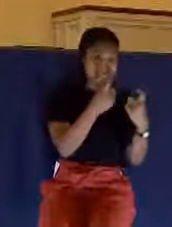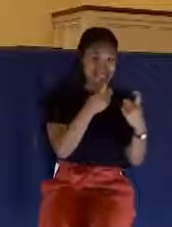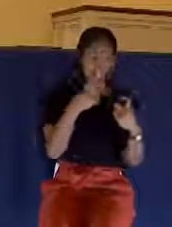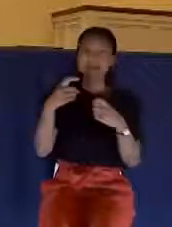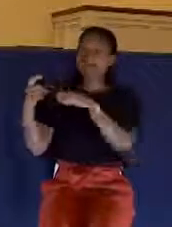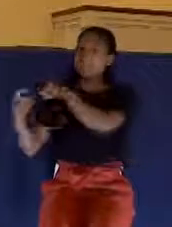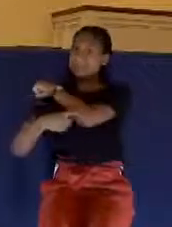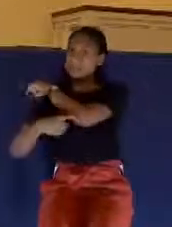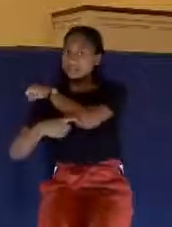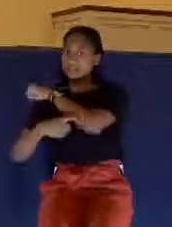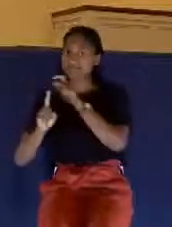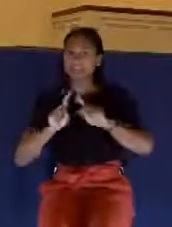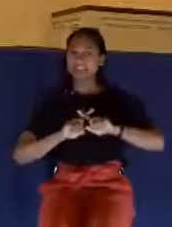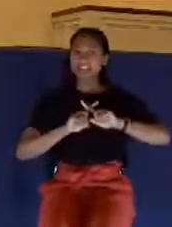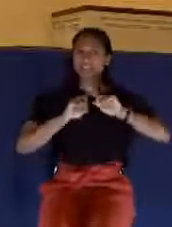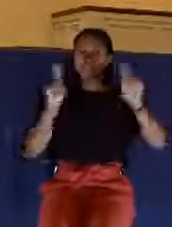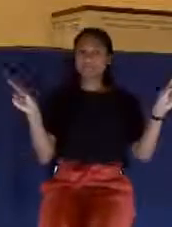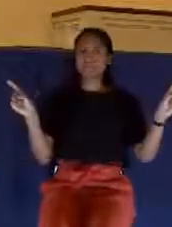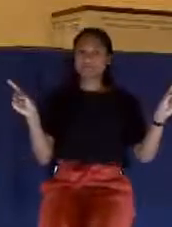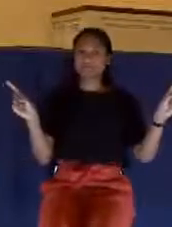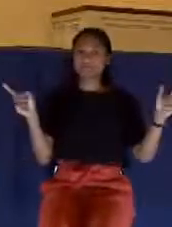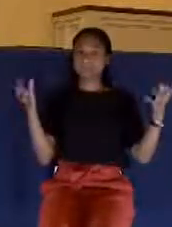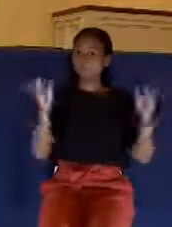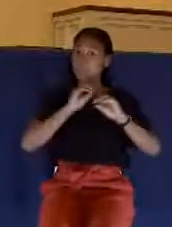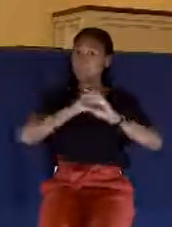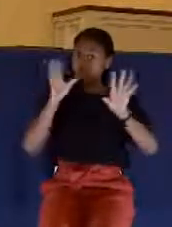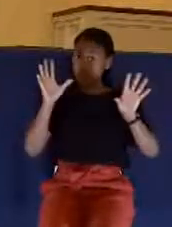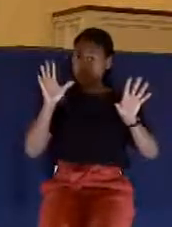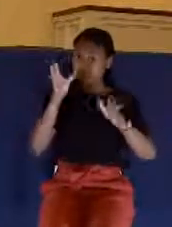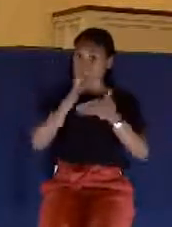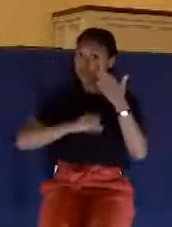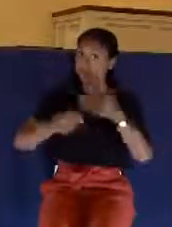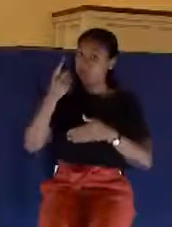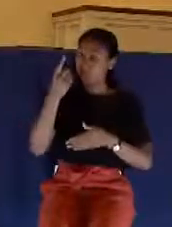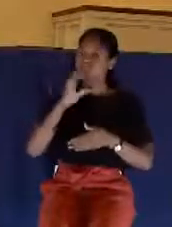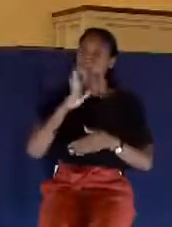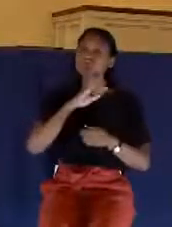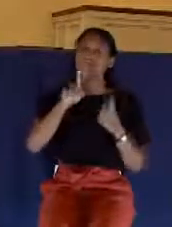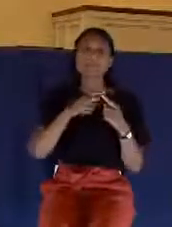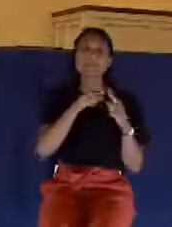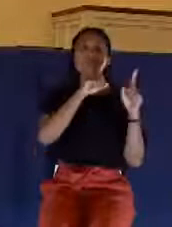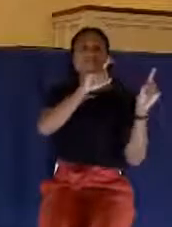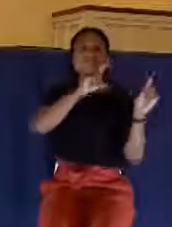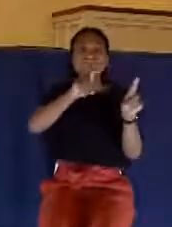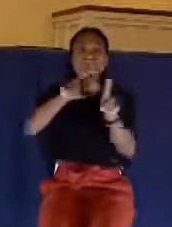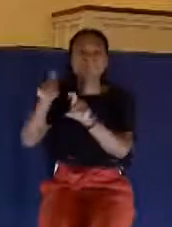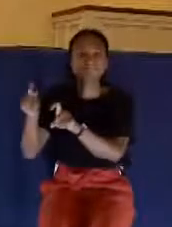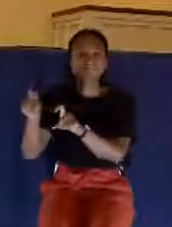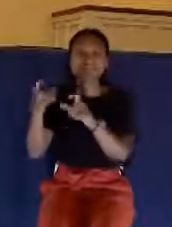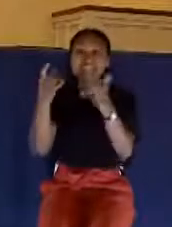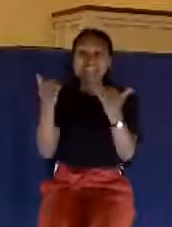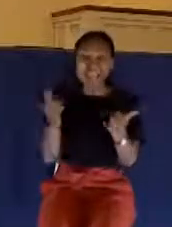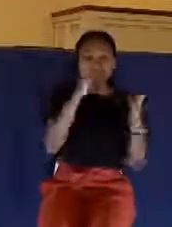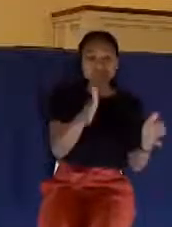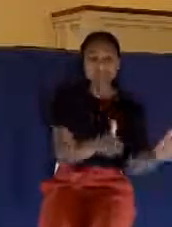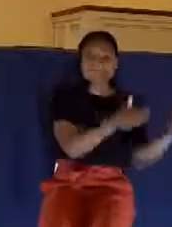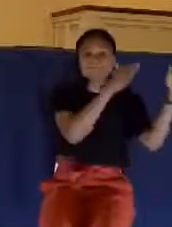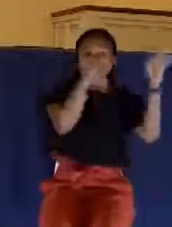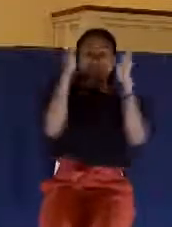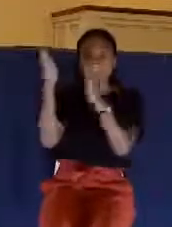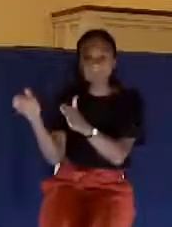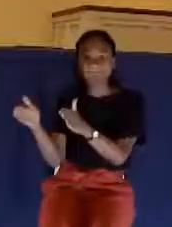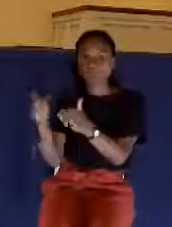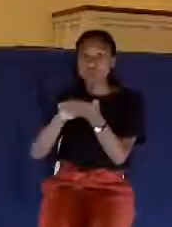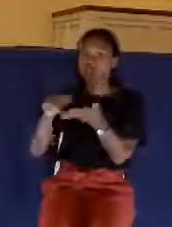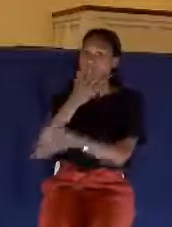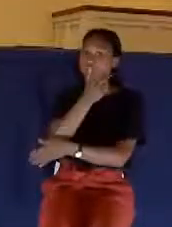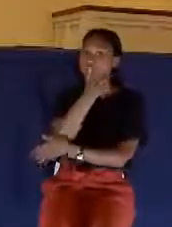that very clear. In the first part of chapter one, James speaks about testing. But now here in these verses that we just looked at,